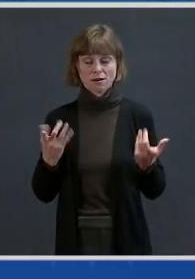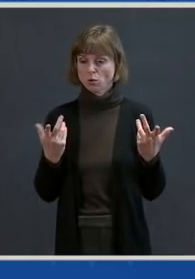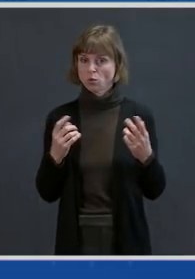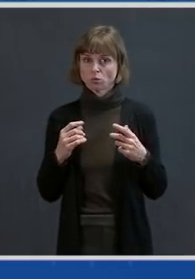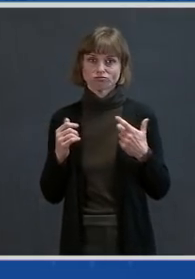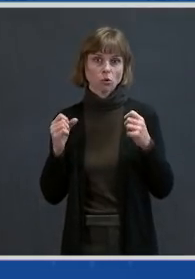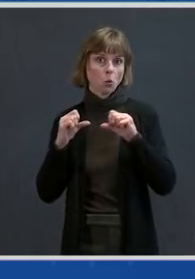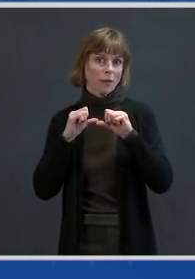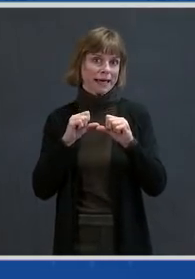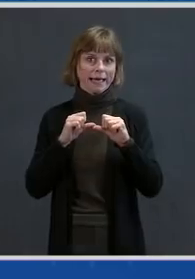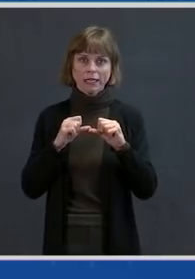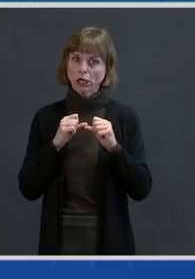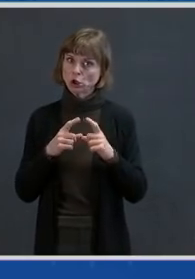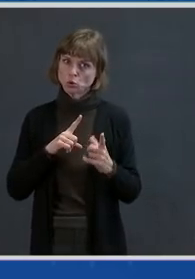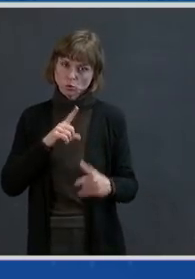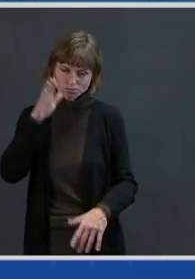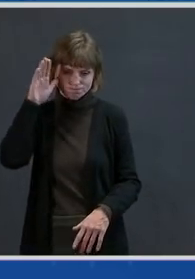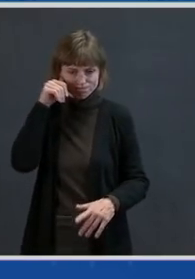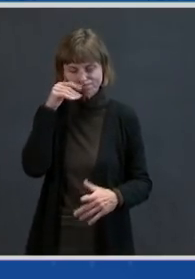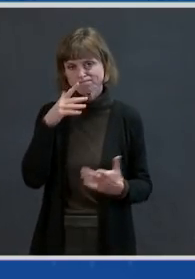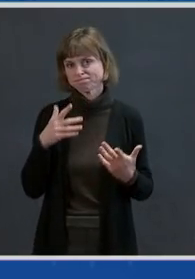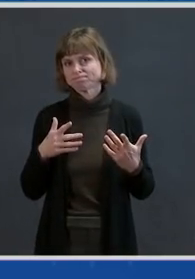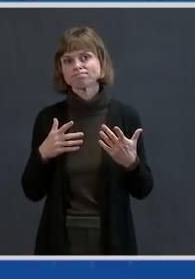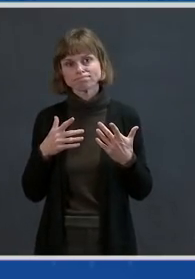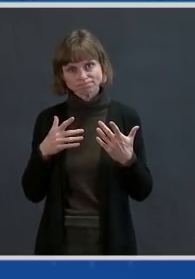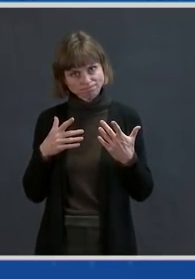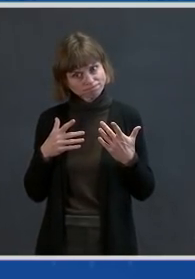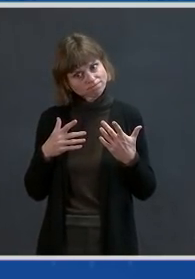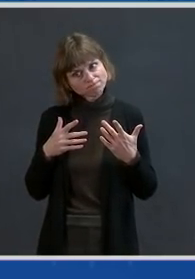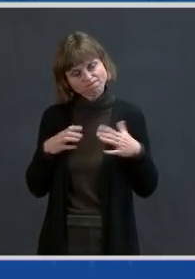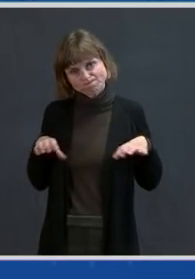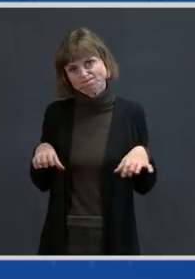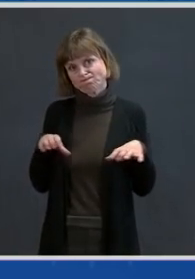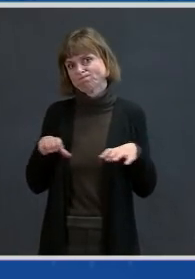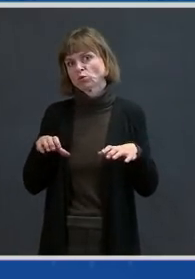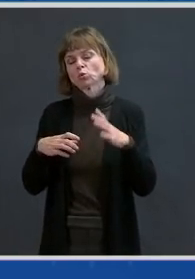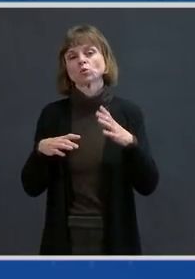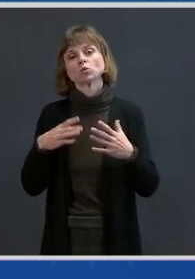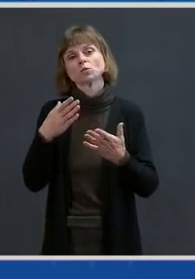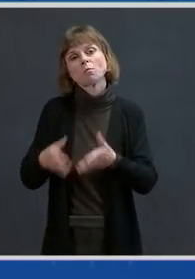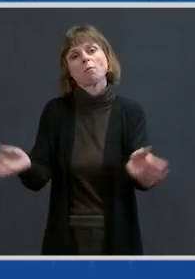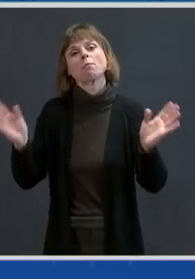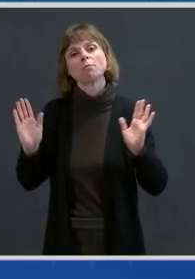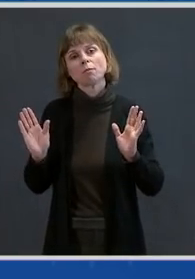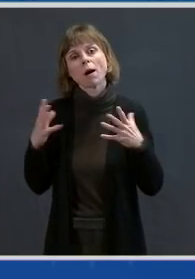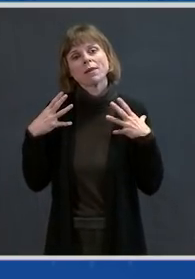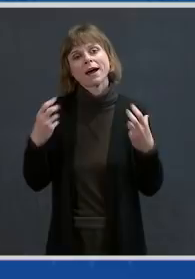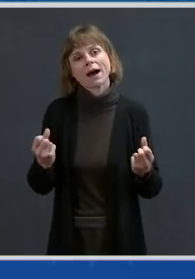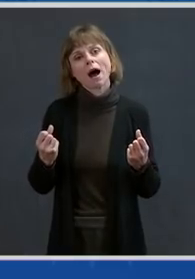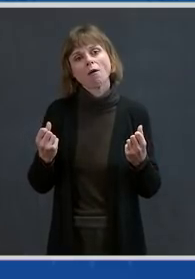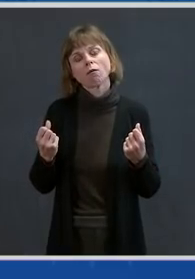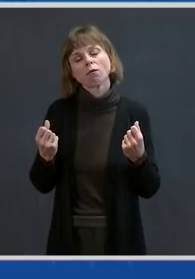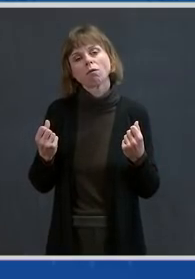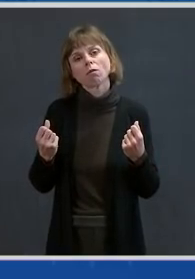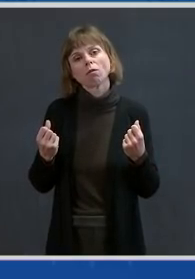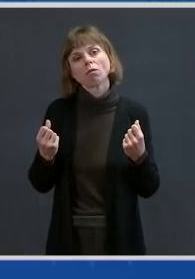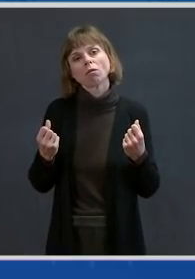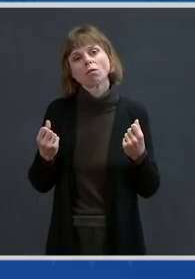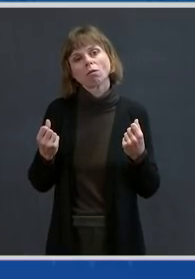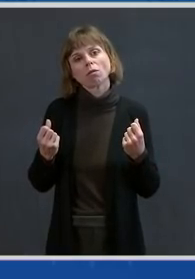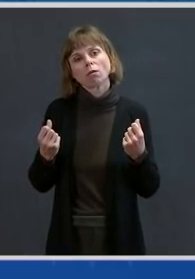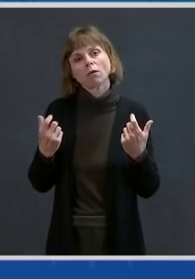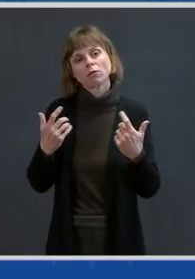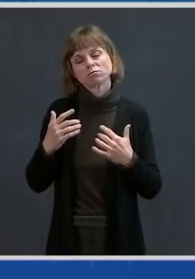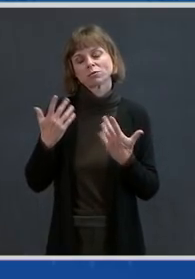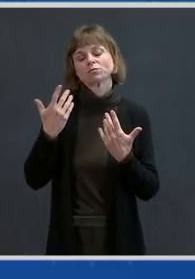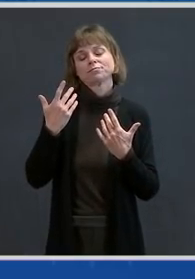to double down on the public health measures that prevent the transmission. Because as I've said often,